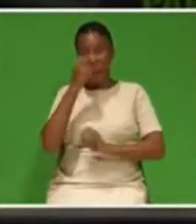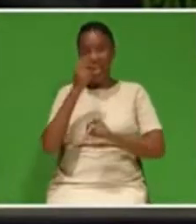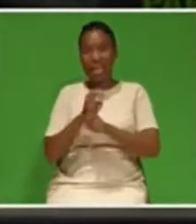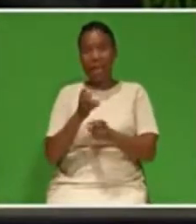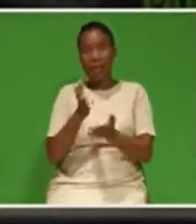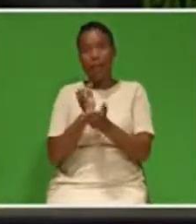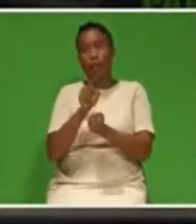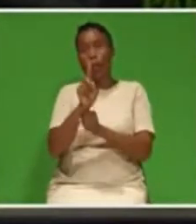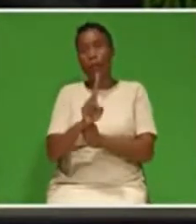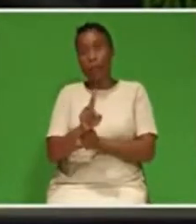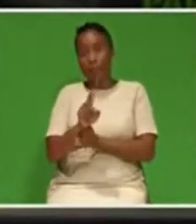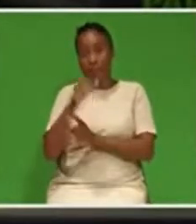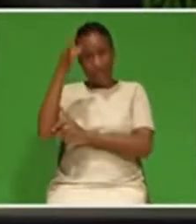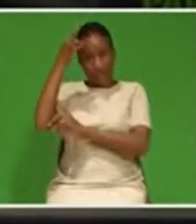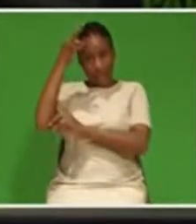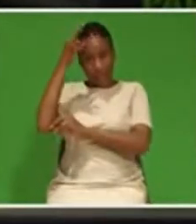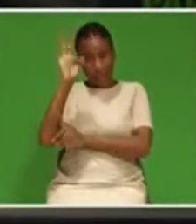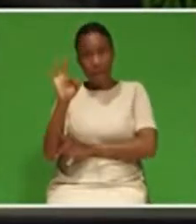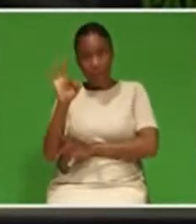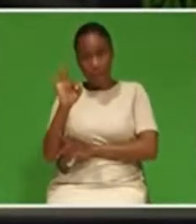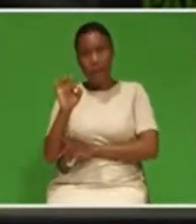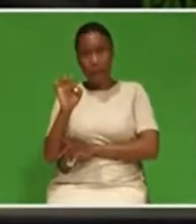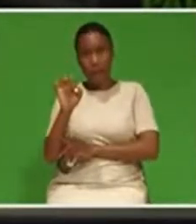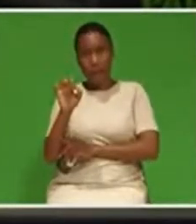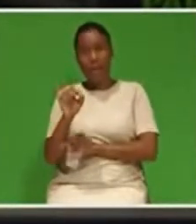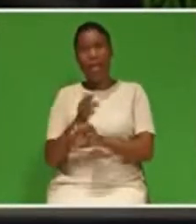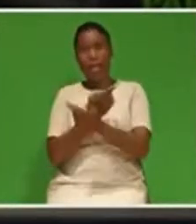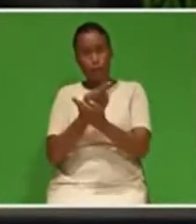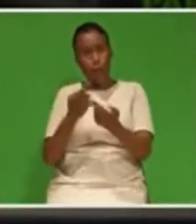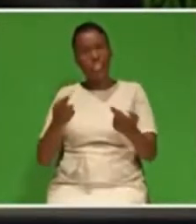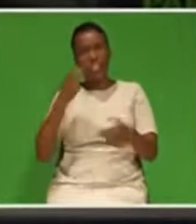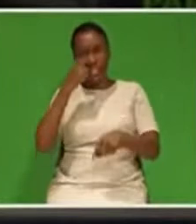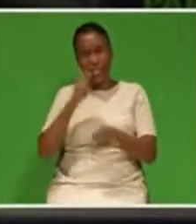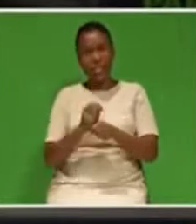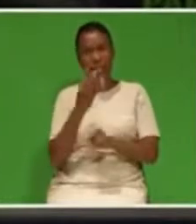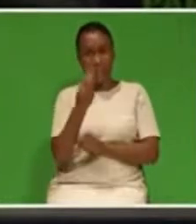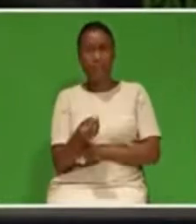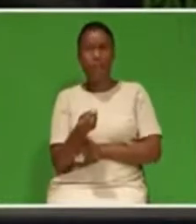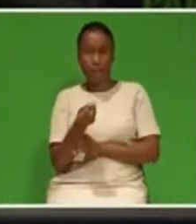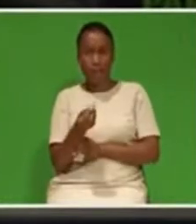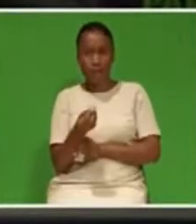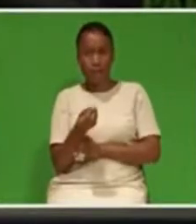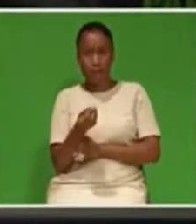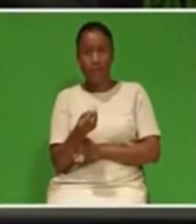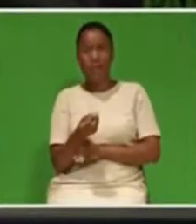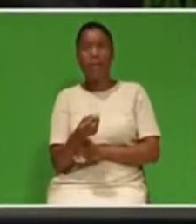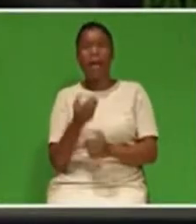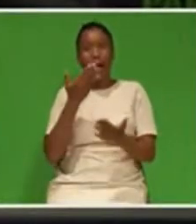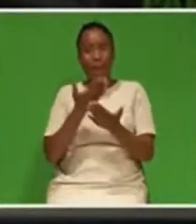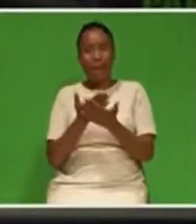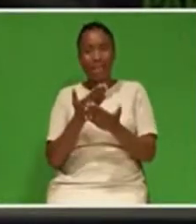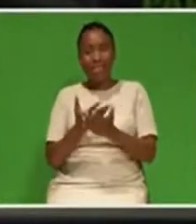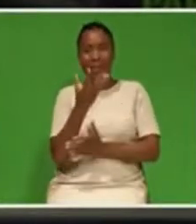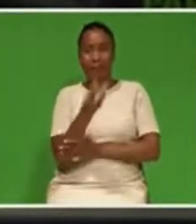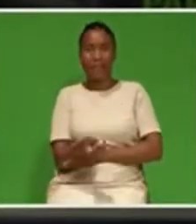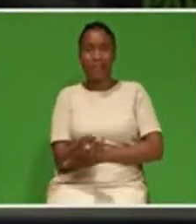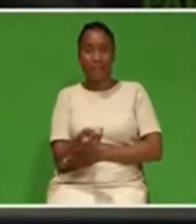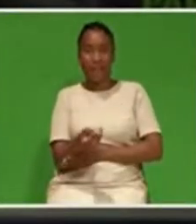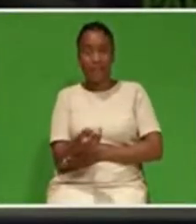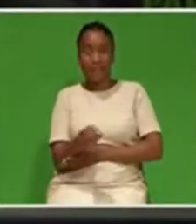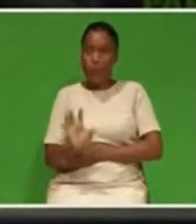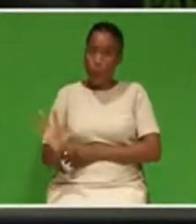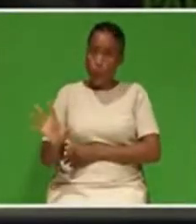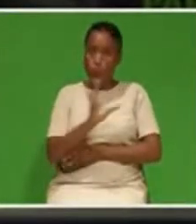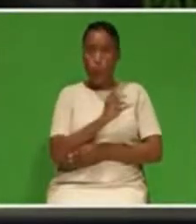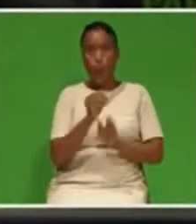has the necessary resources, that it has the necessary capacity, capacity, and all the